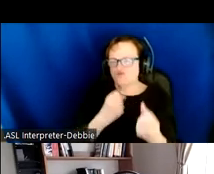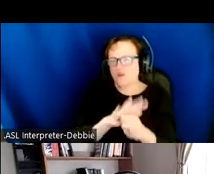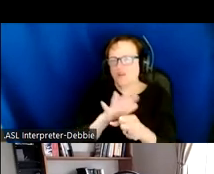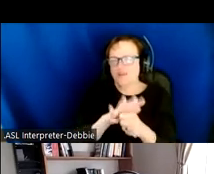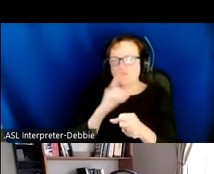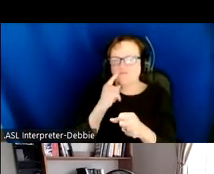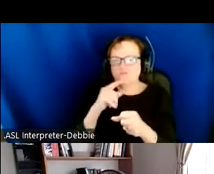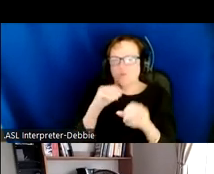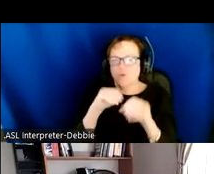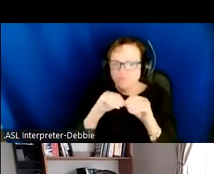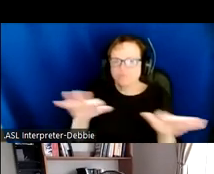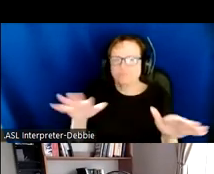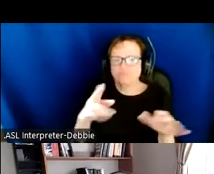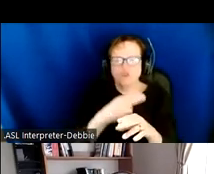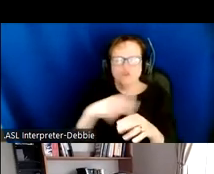hoping that improves in the future.